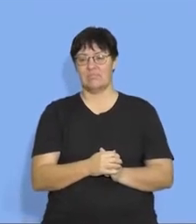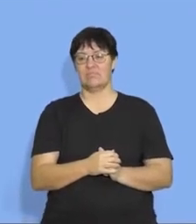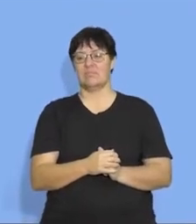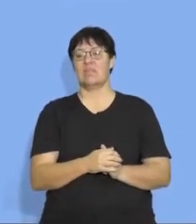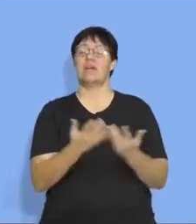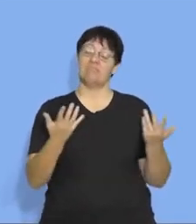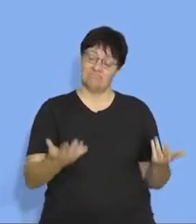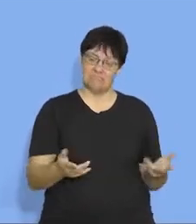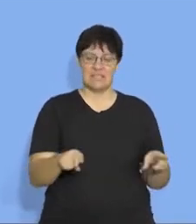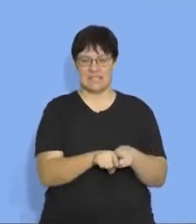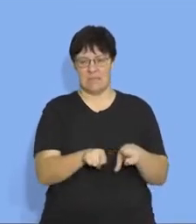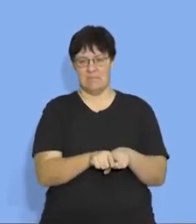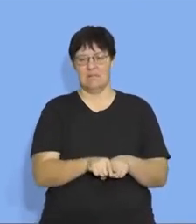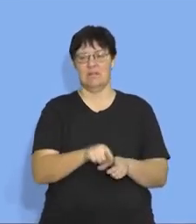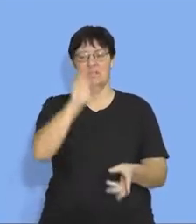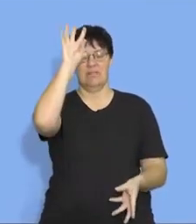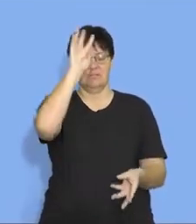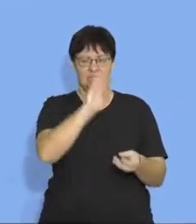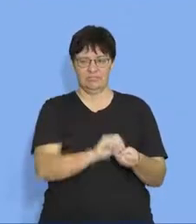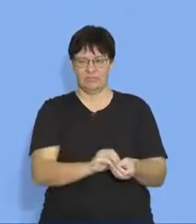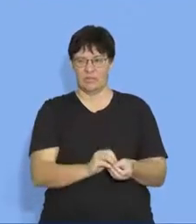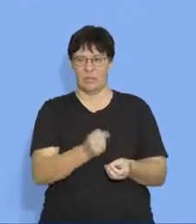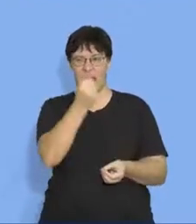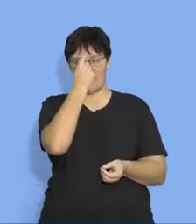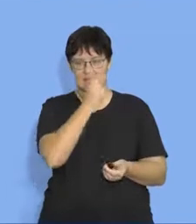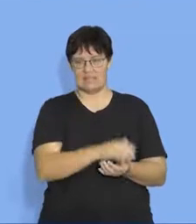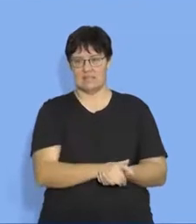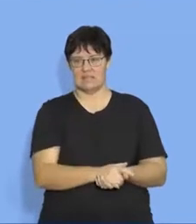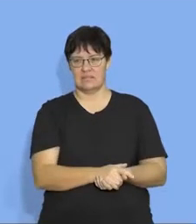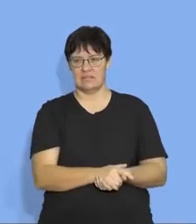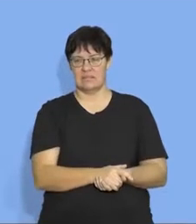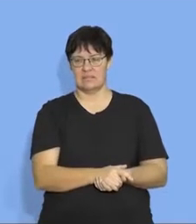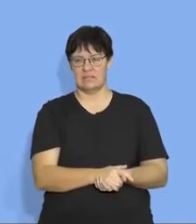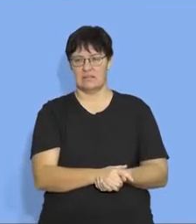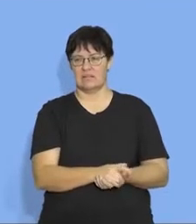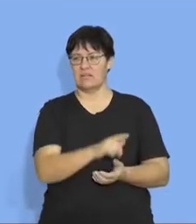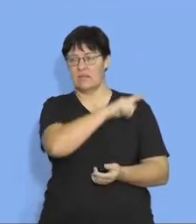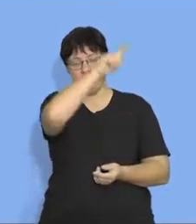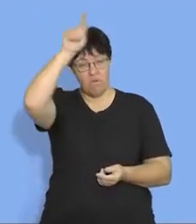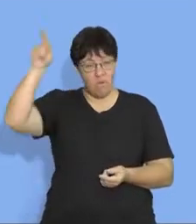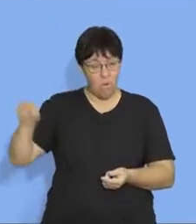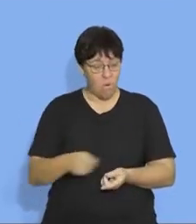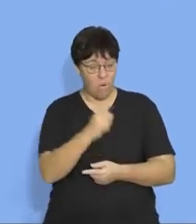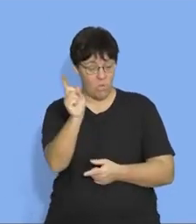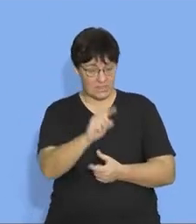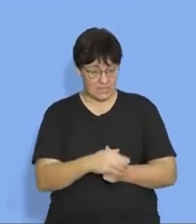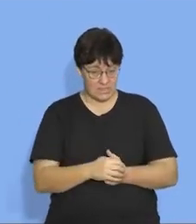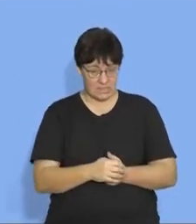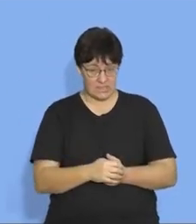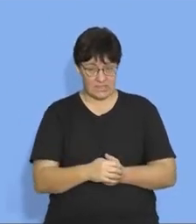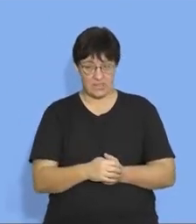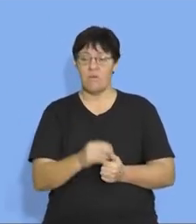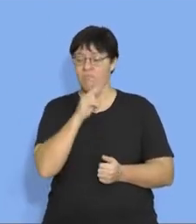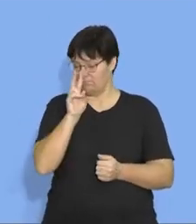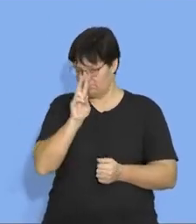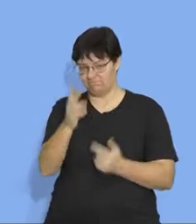and of course, added to all of this, once we understand what those are, we can